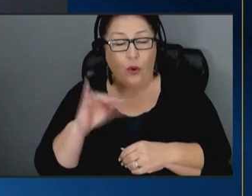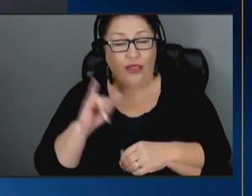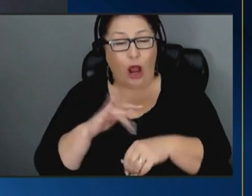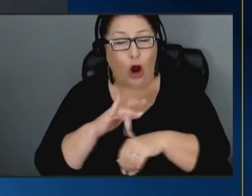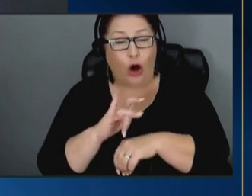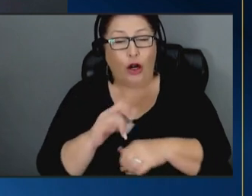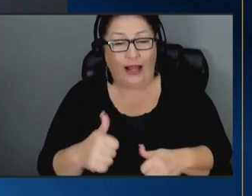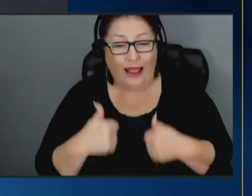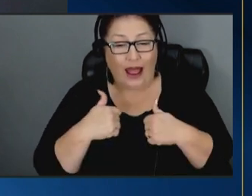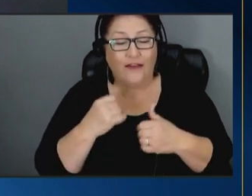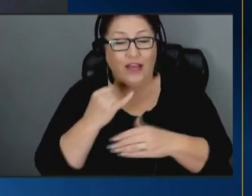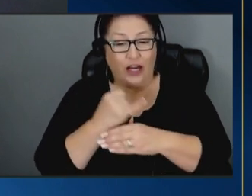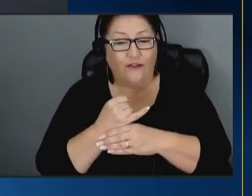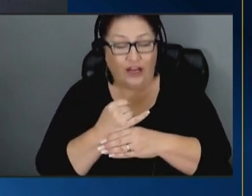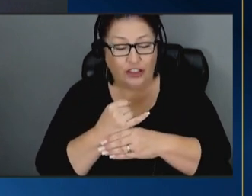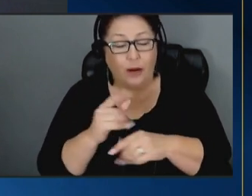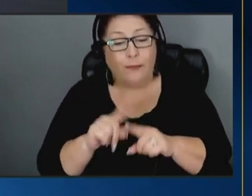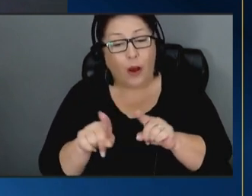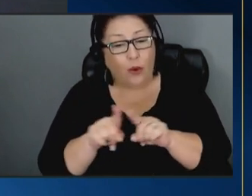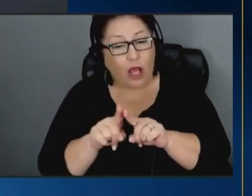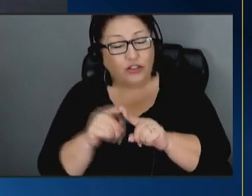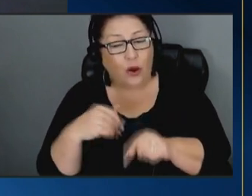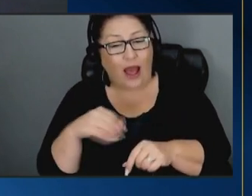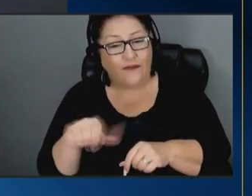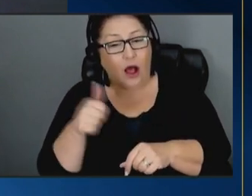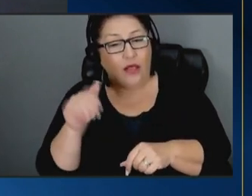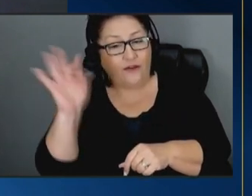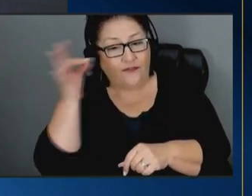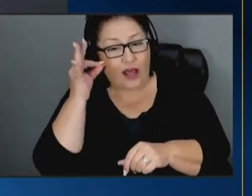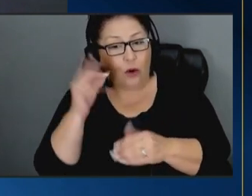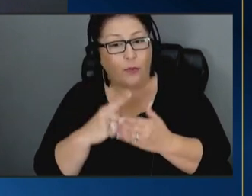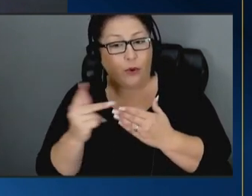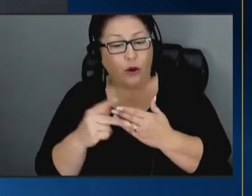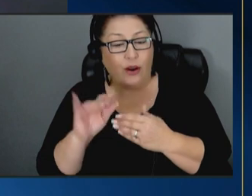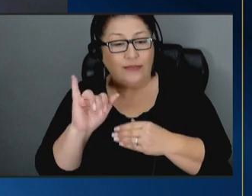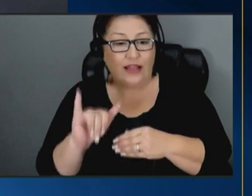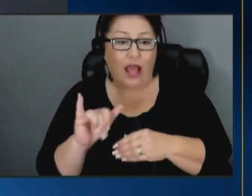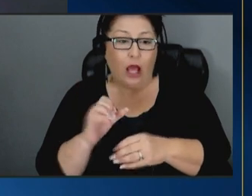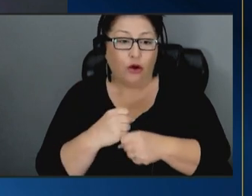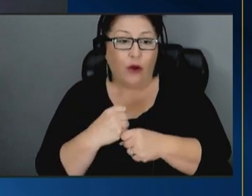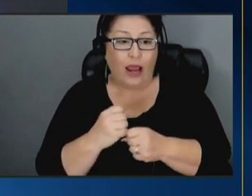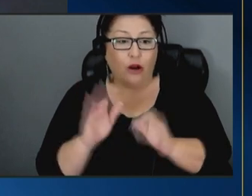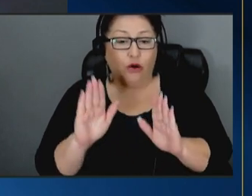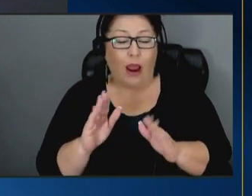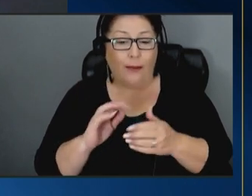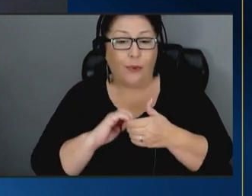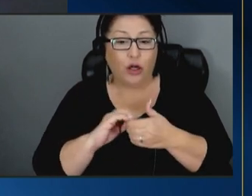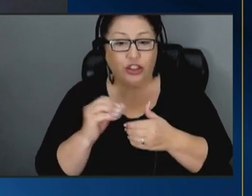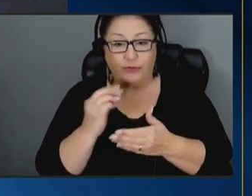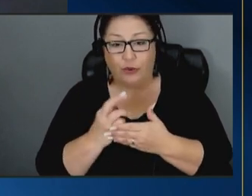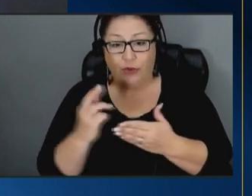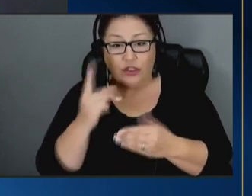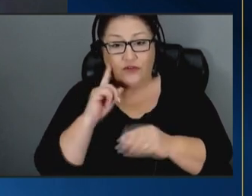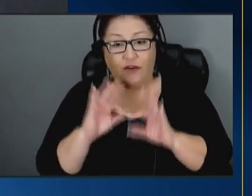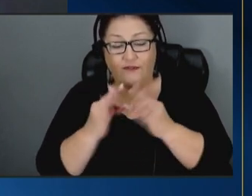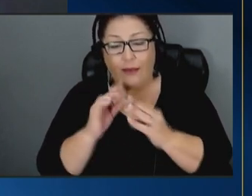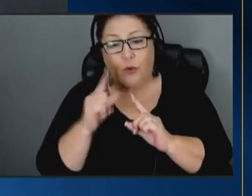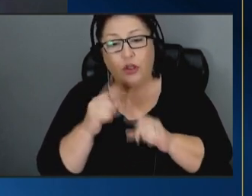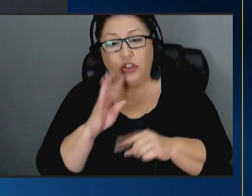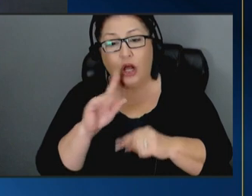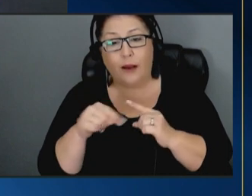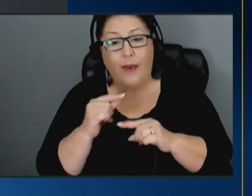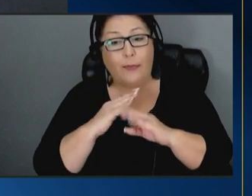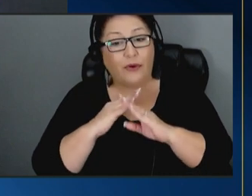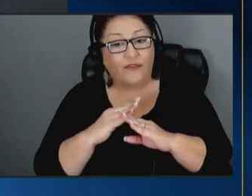intervention stage but we also have some other federal programs that create great partnerships and resources for families when you talk about prevention and